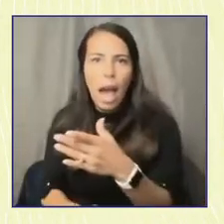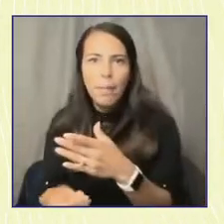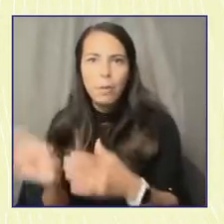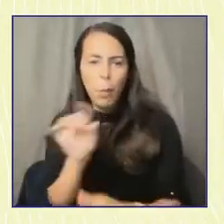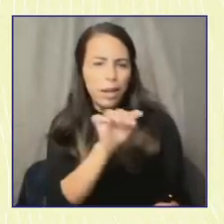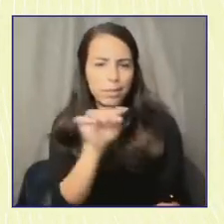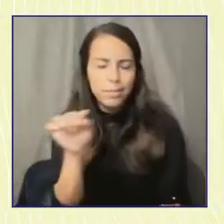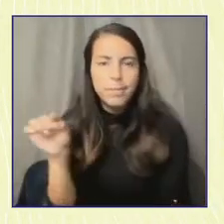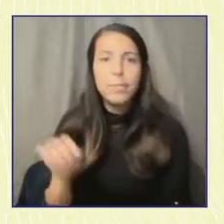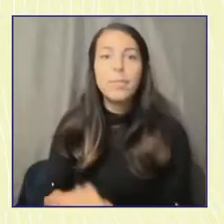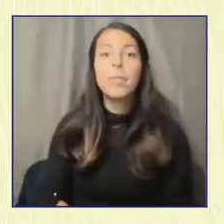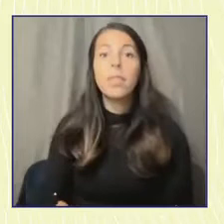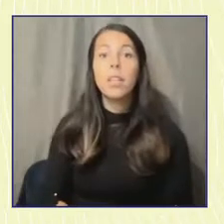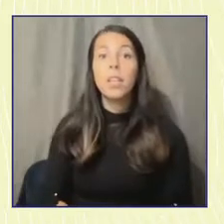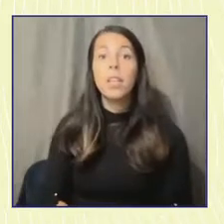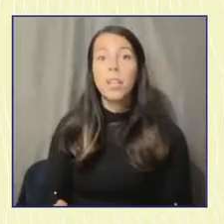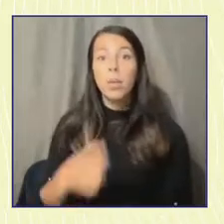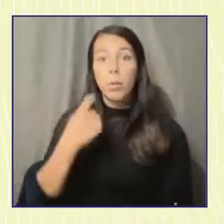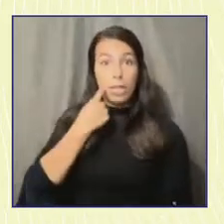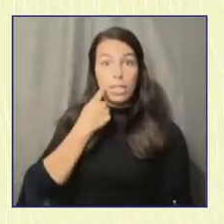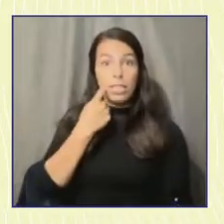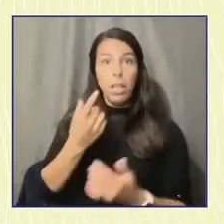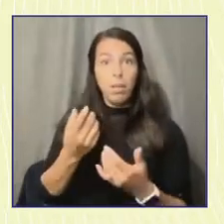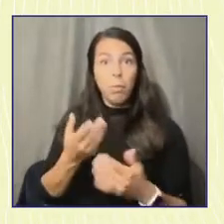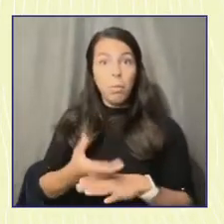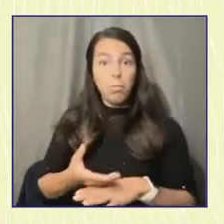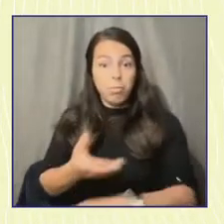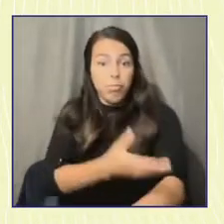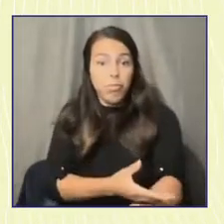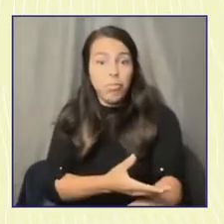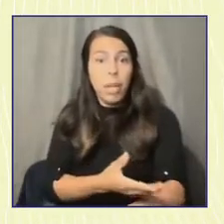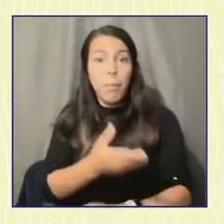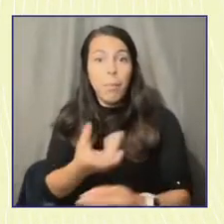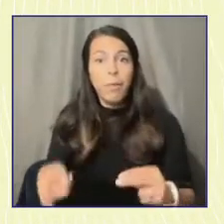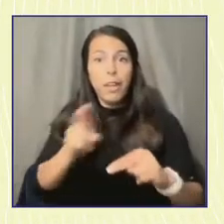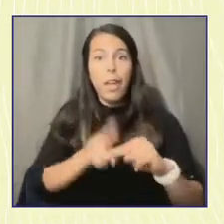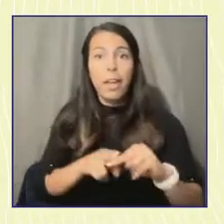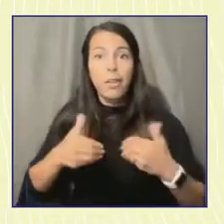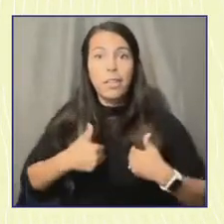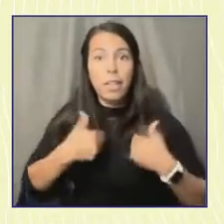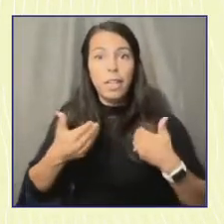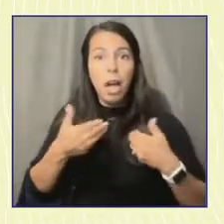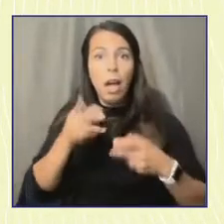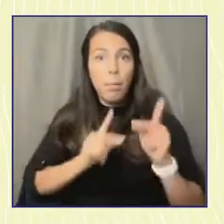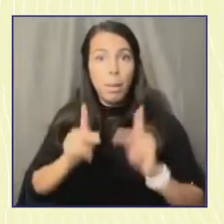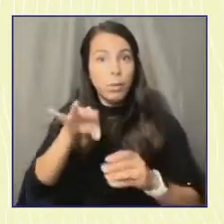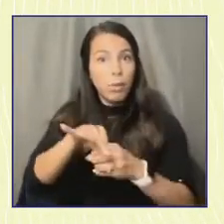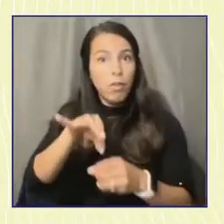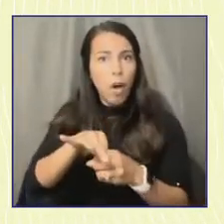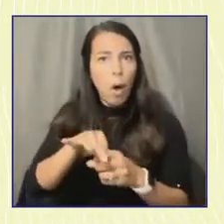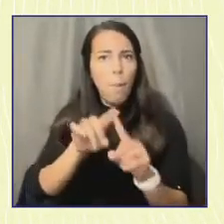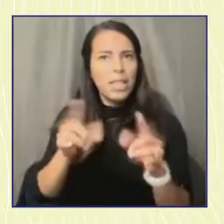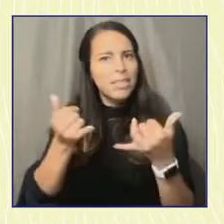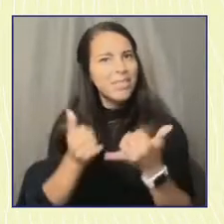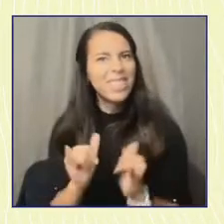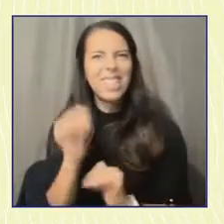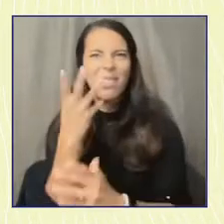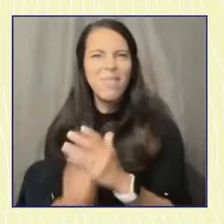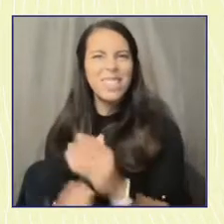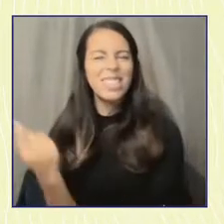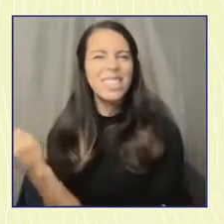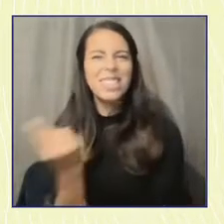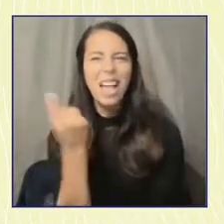increases in youth voter turnout, and that's amazing. But what are we missing? Is there a gap in youth turnout